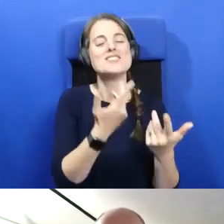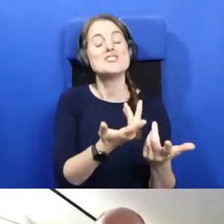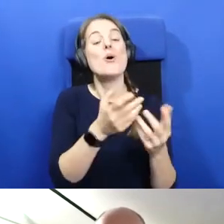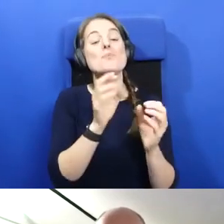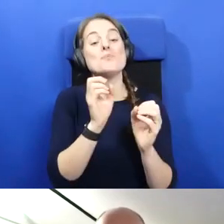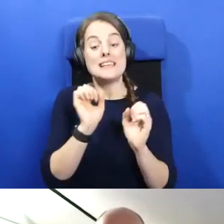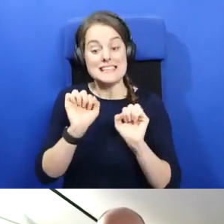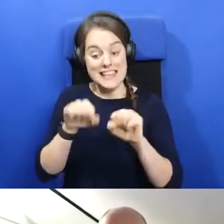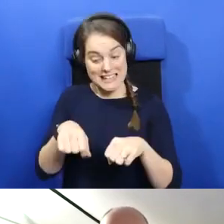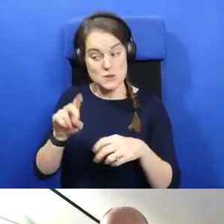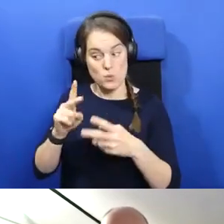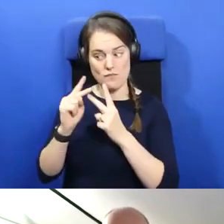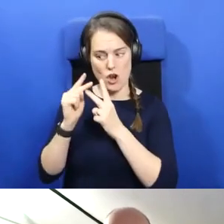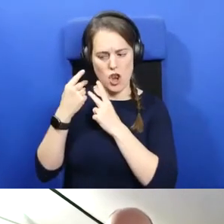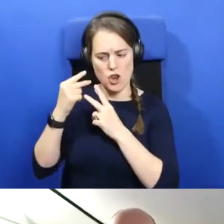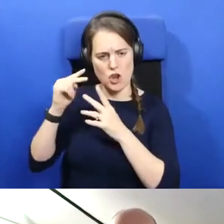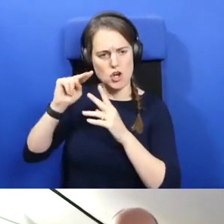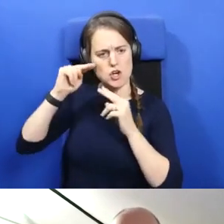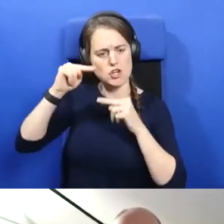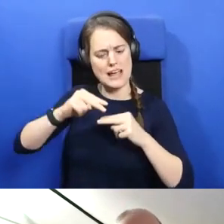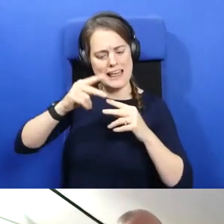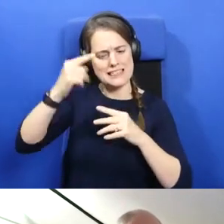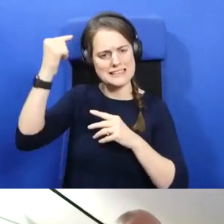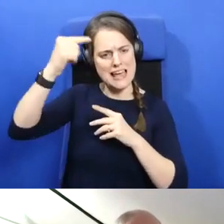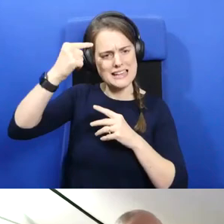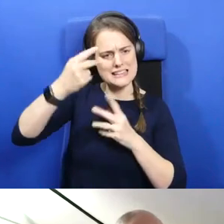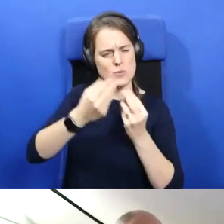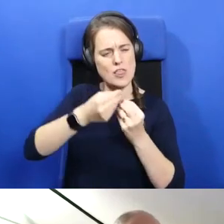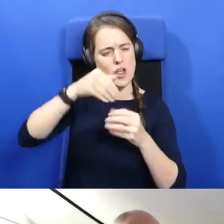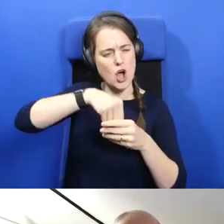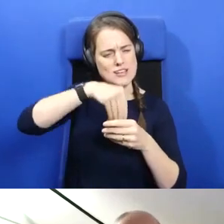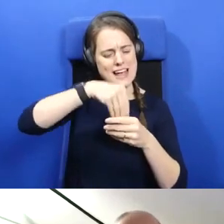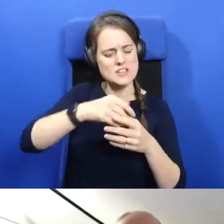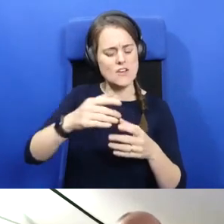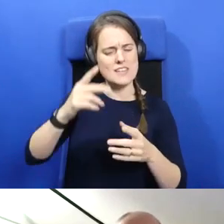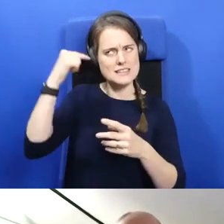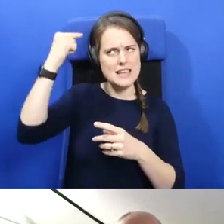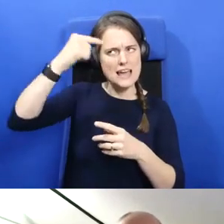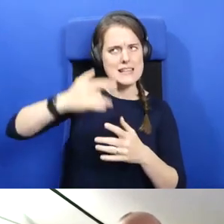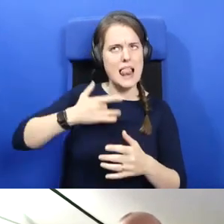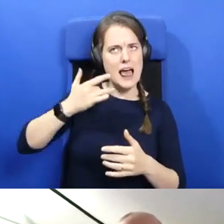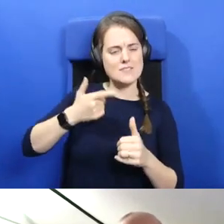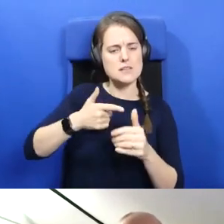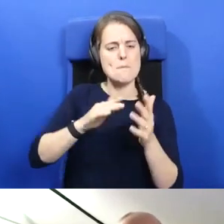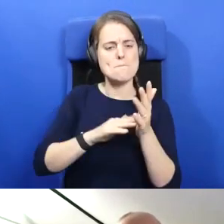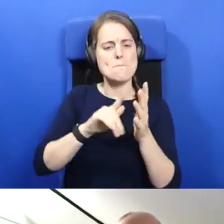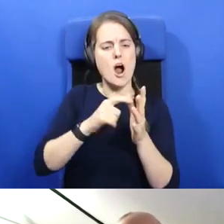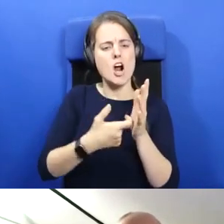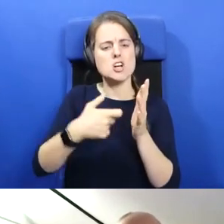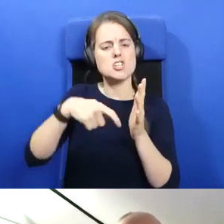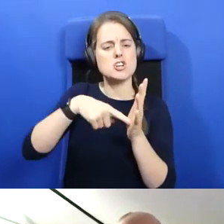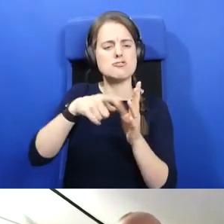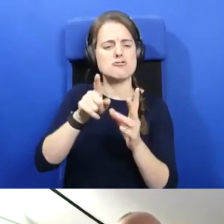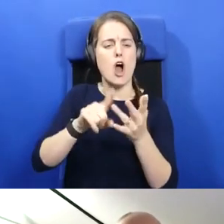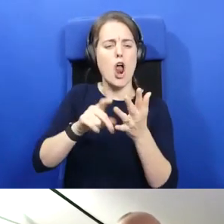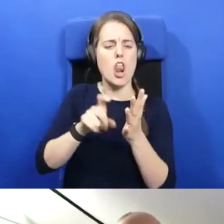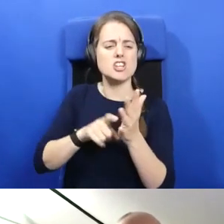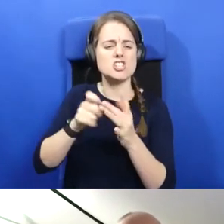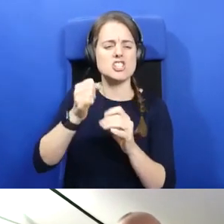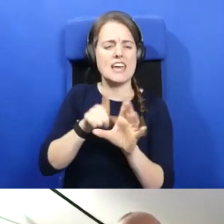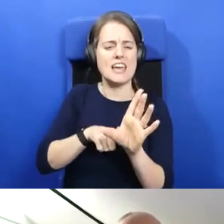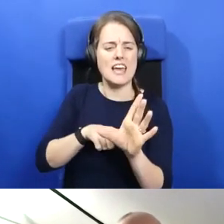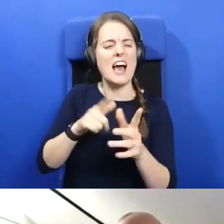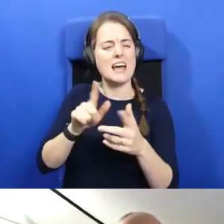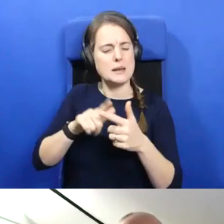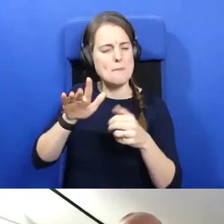in, you know, in the context of, you know, saints' lives, martyrologies and place names, and maybe in the context of